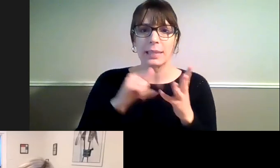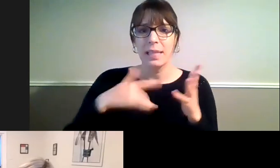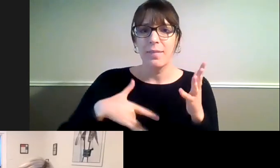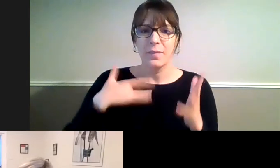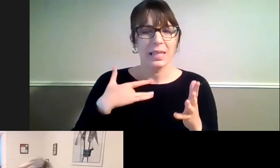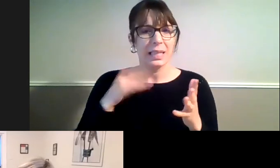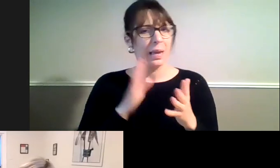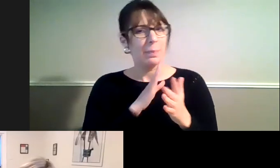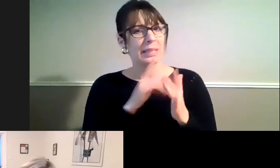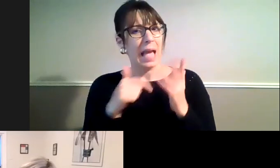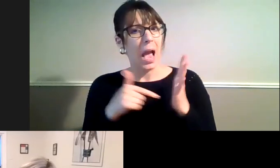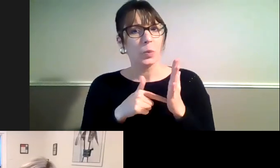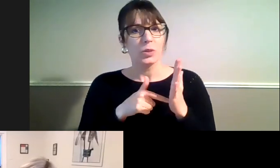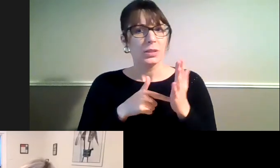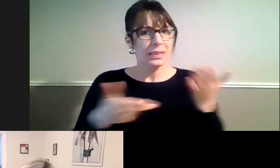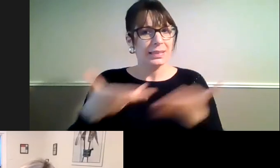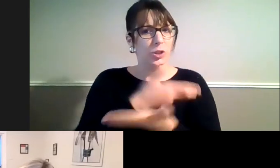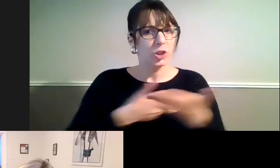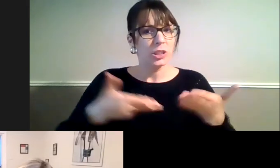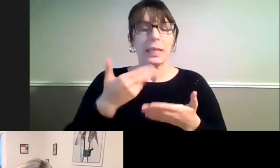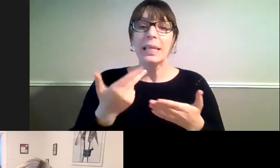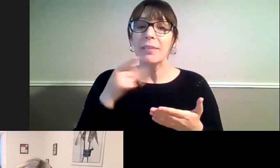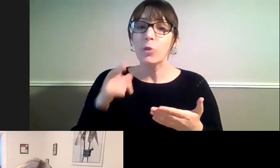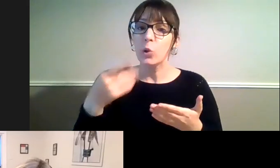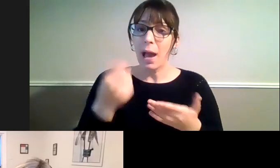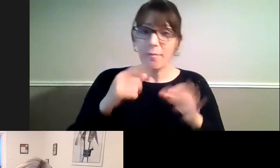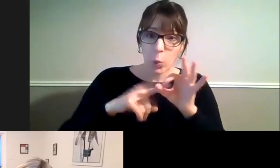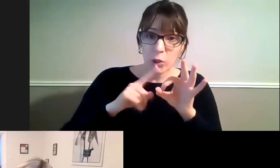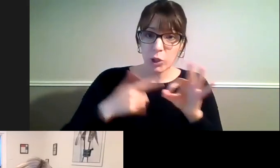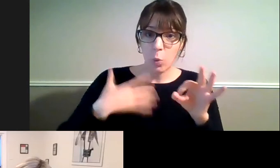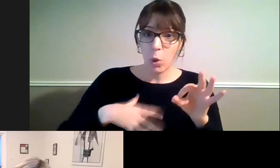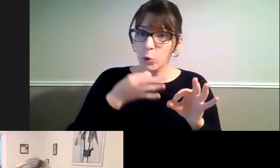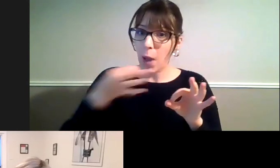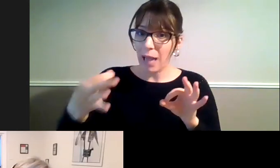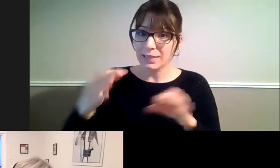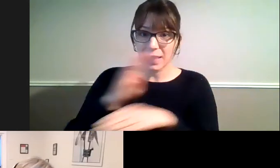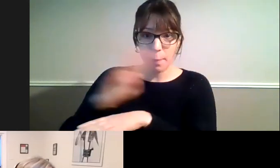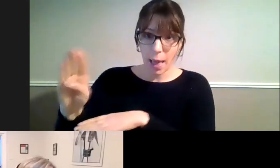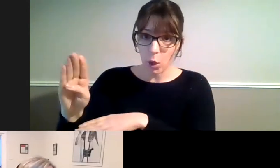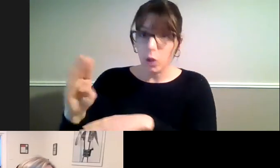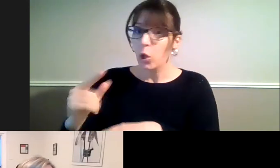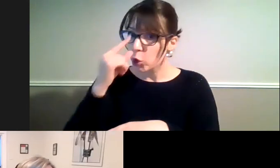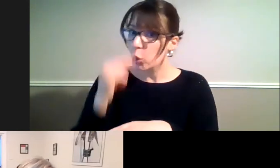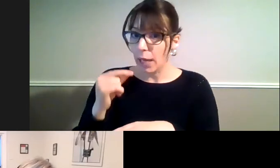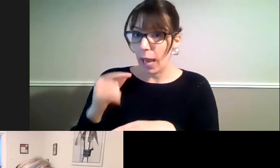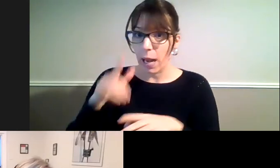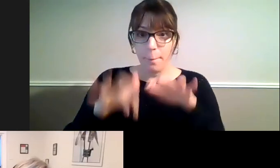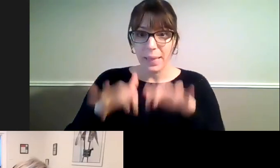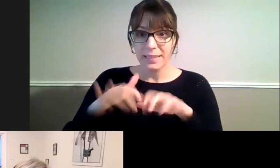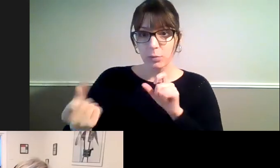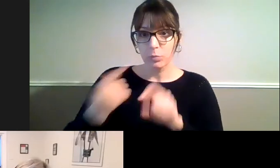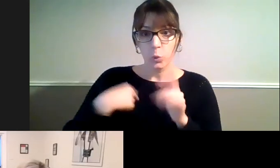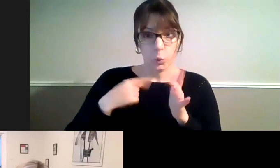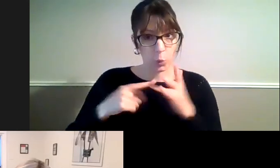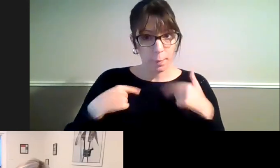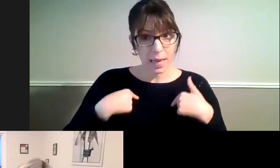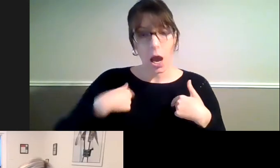want to ask the panel please send me a direct message if you don't want to chat to everyone and I'll read it out. But for now I'll go through the